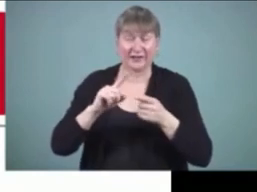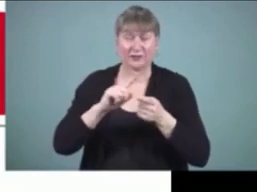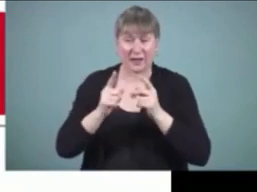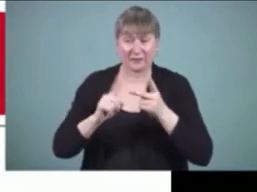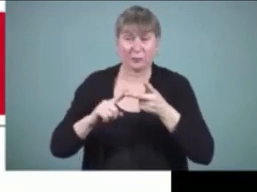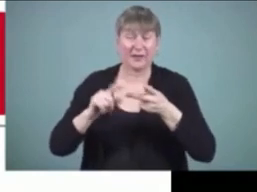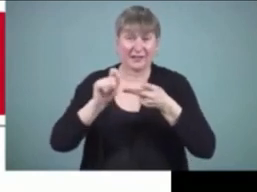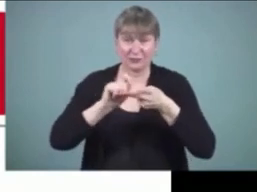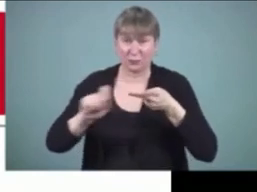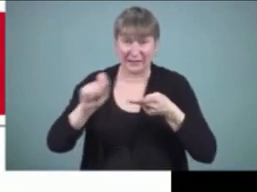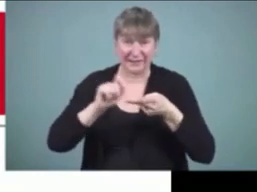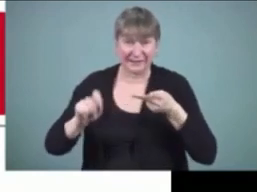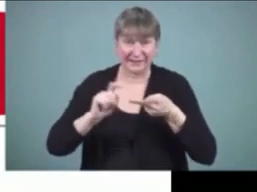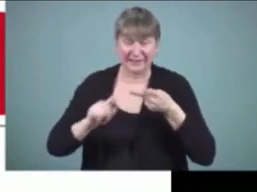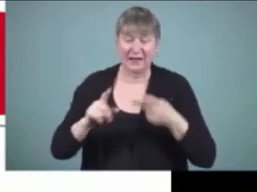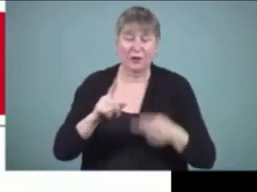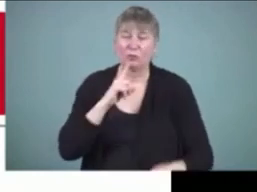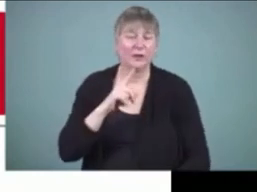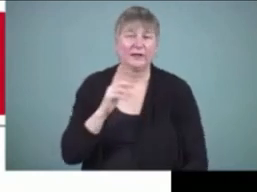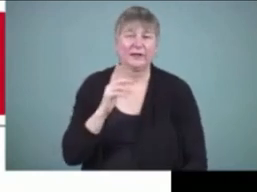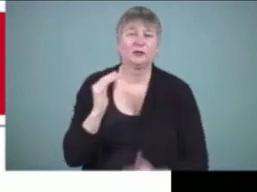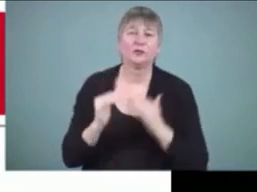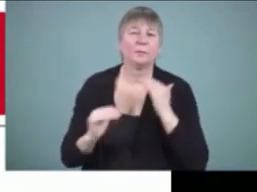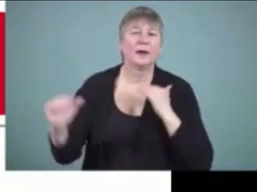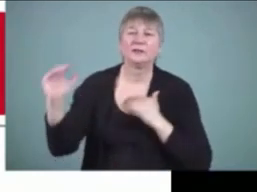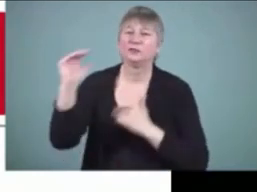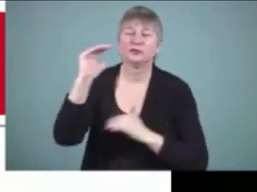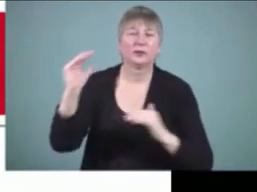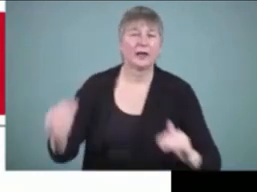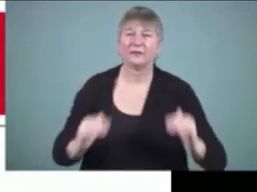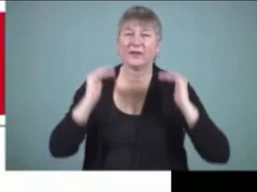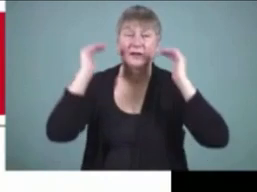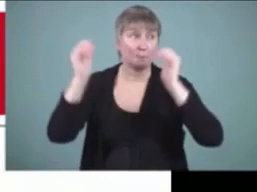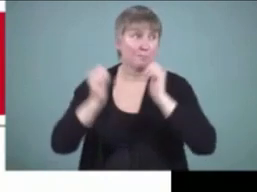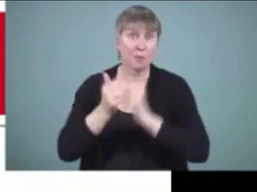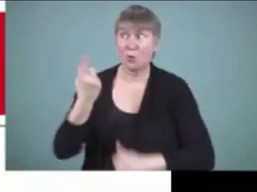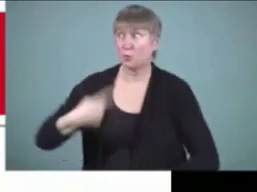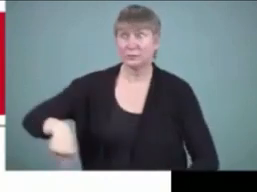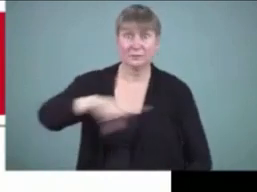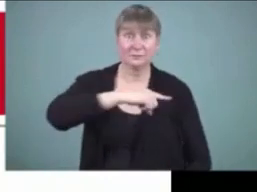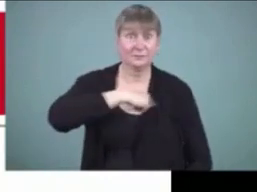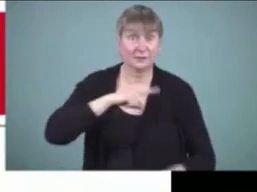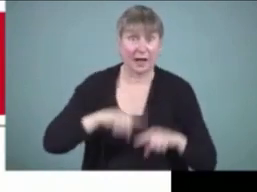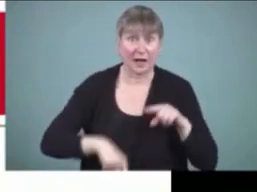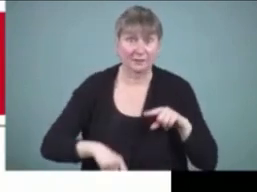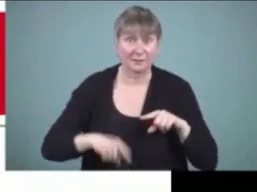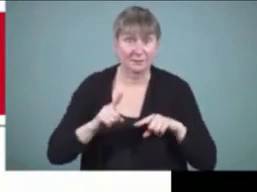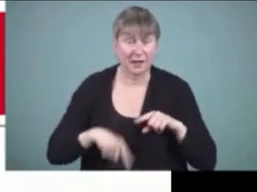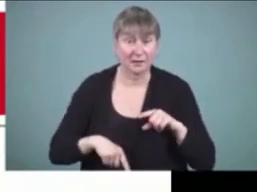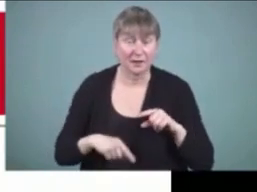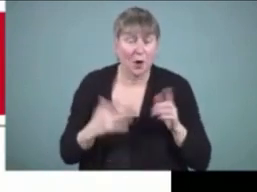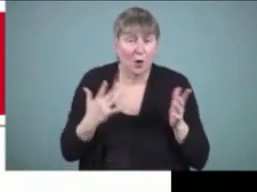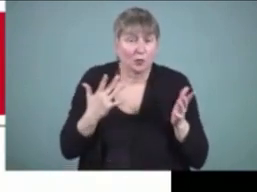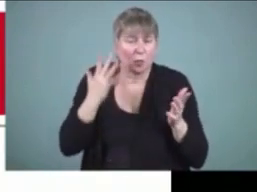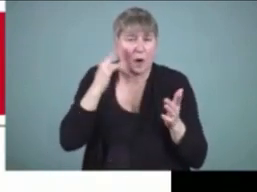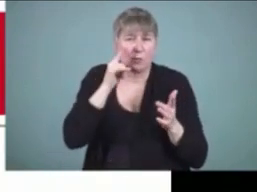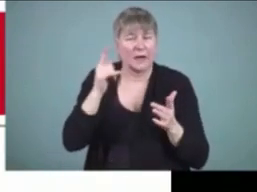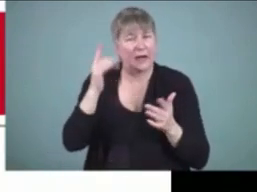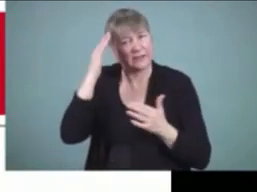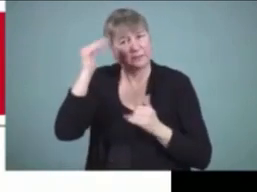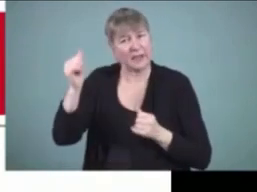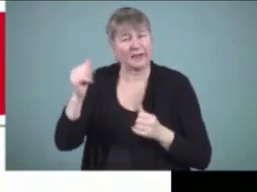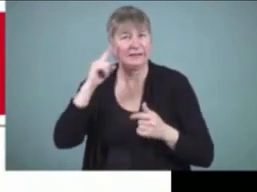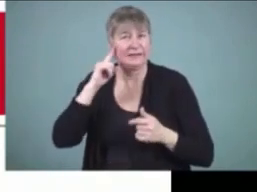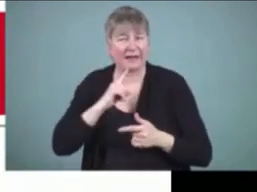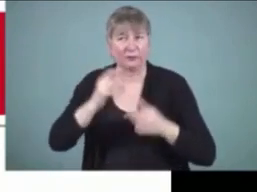writing is just a huge ask it's not one that most of us can do and i'm not sure why we'd expect students who are